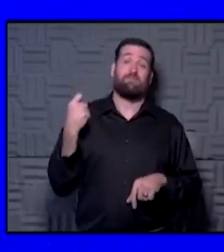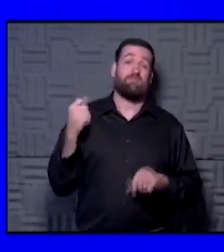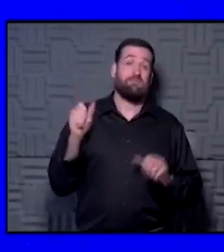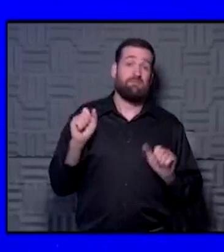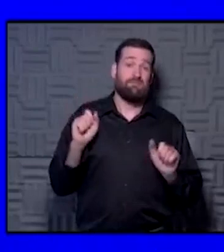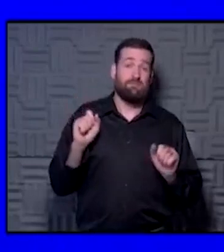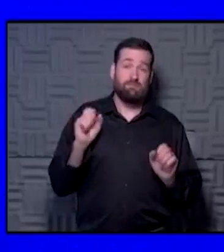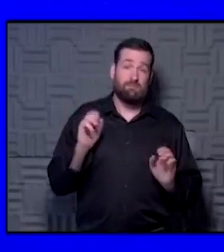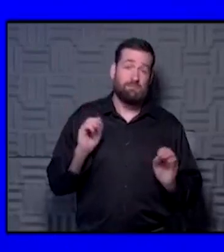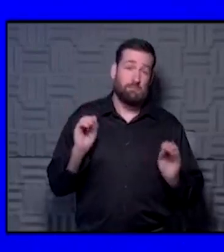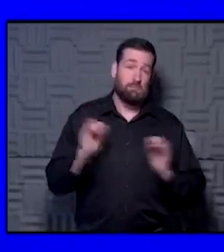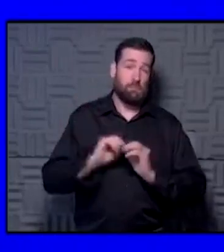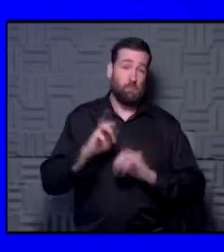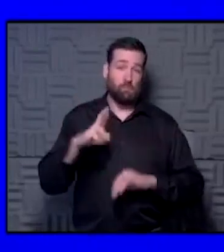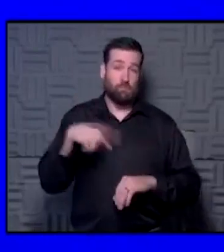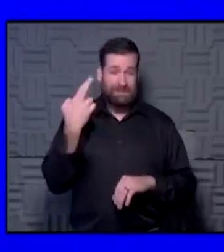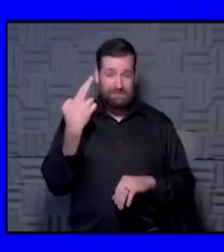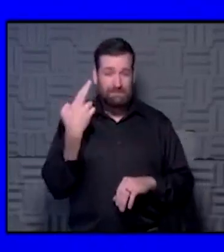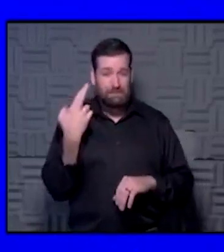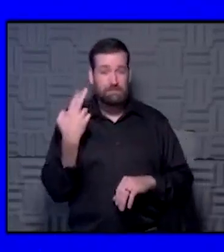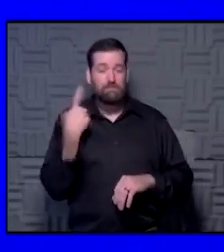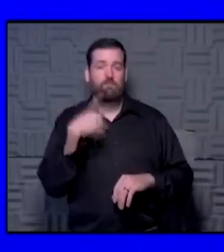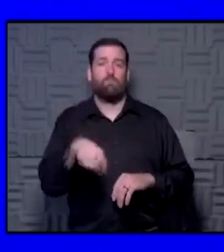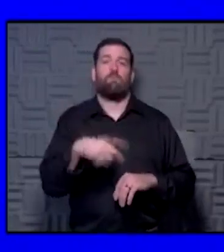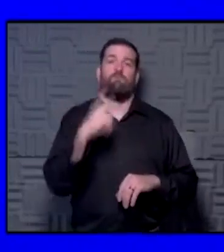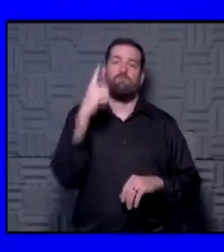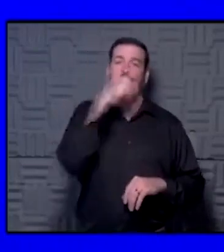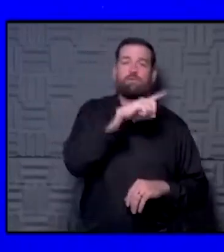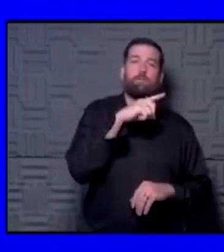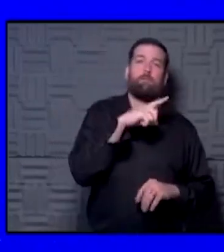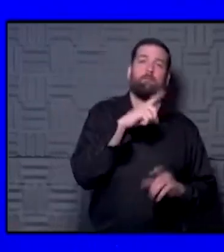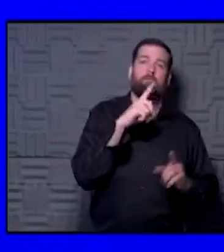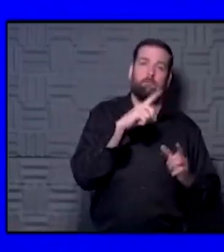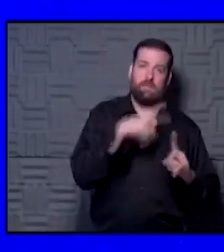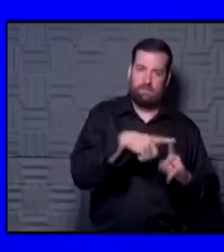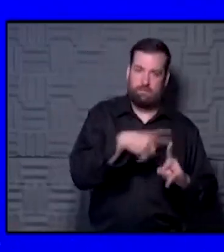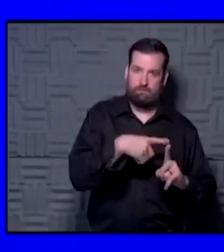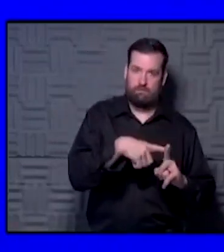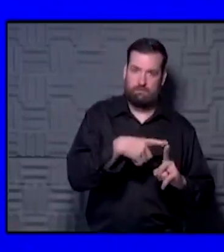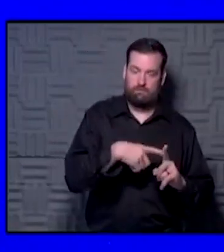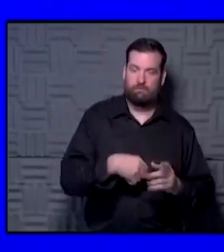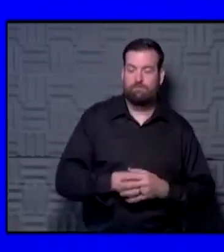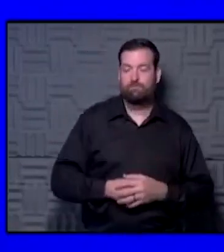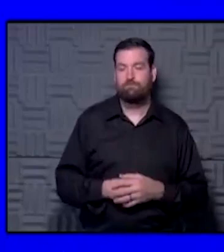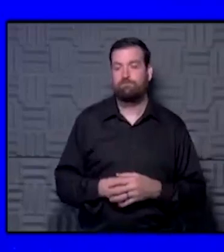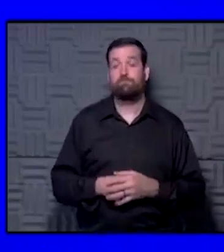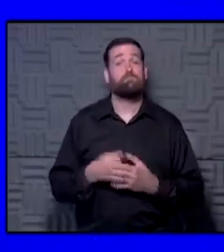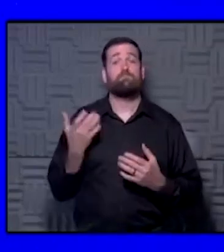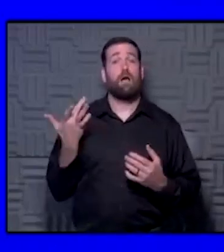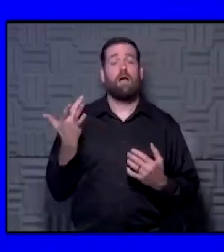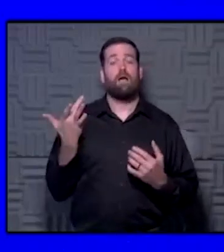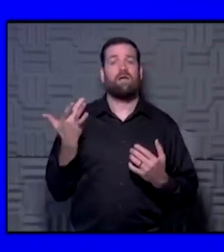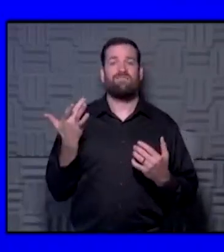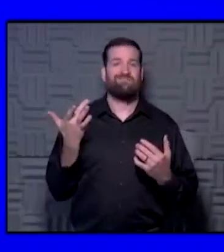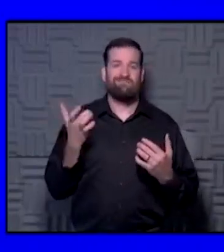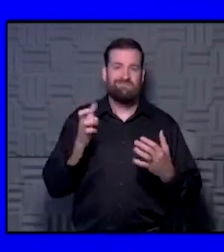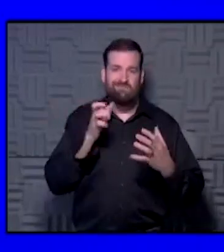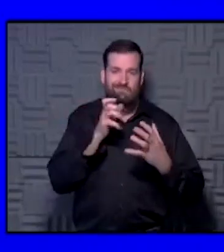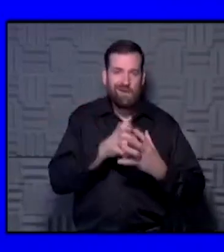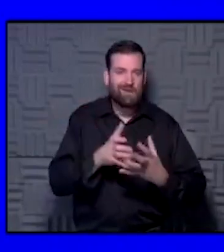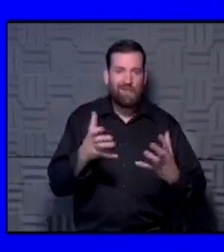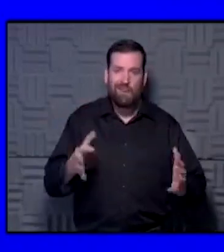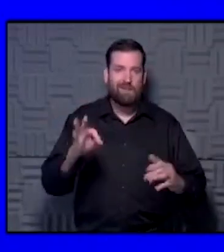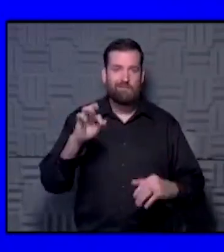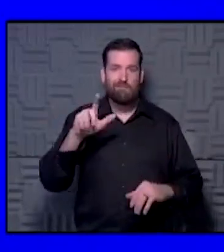right now with influenza to have a false positive than you are actually to have a true positive just because there isn't much influenza